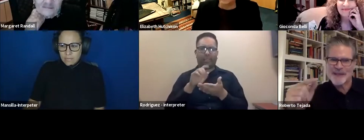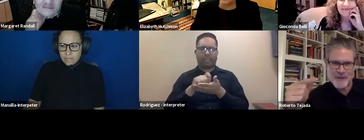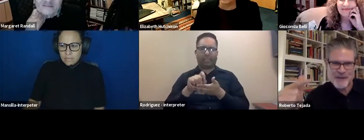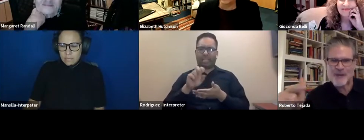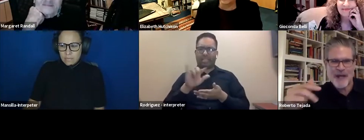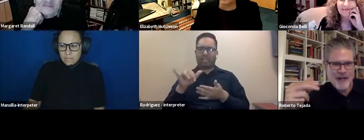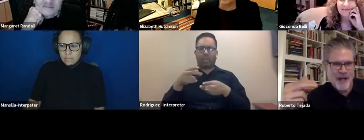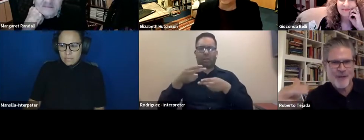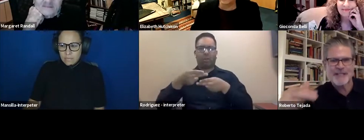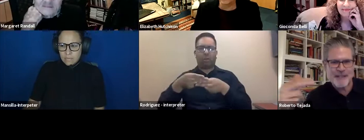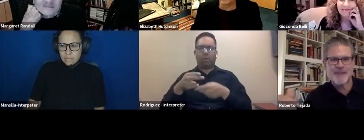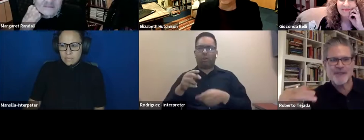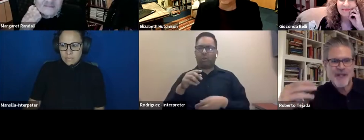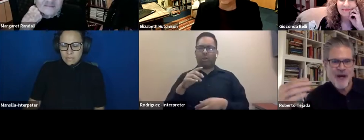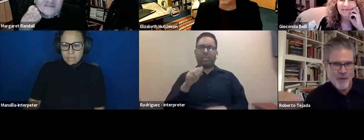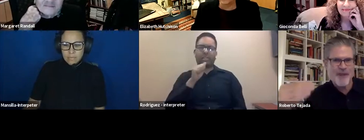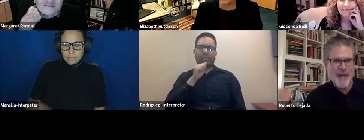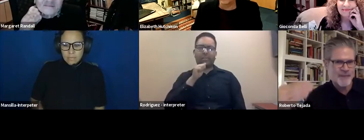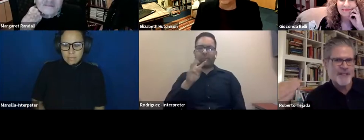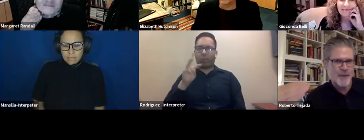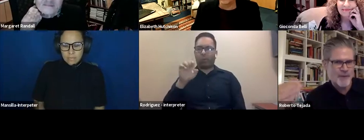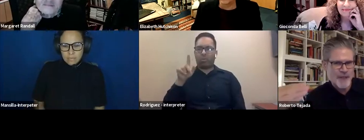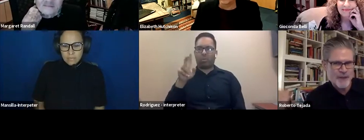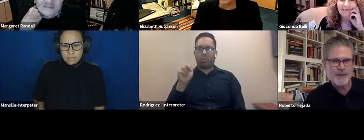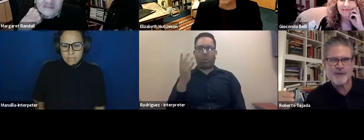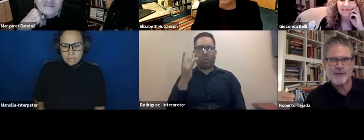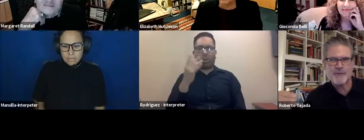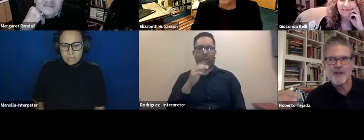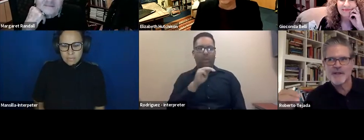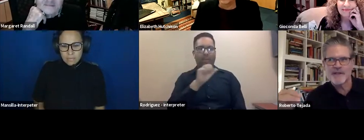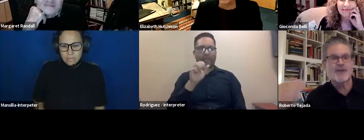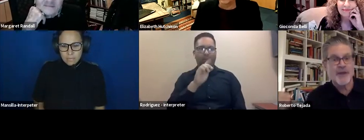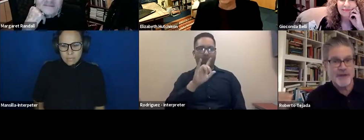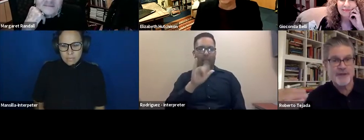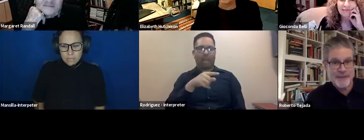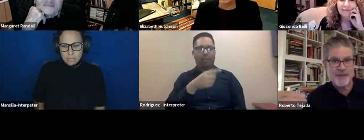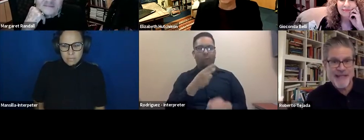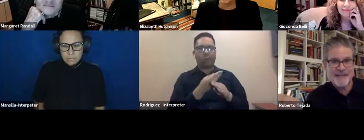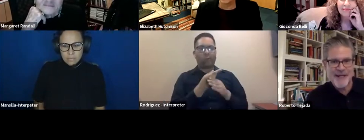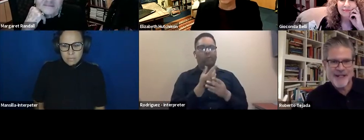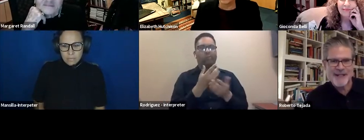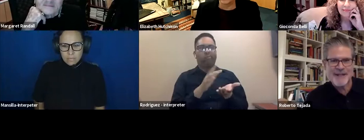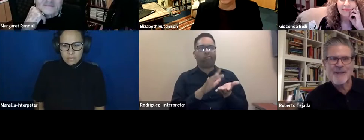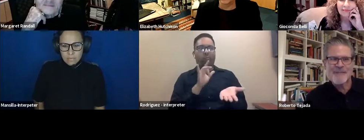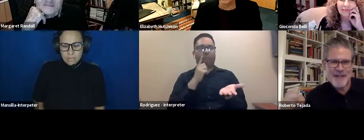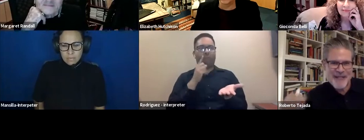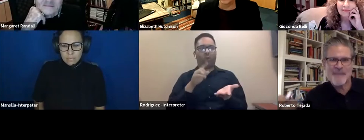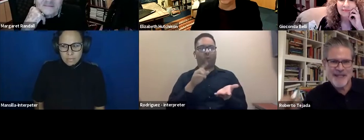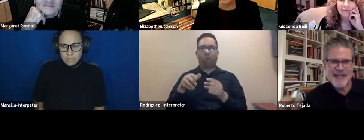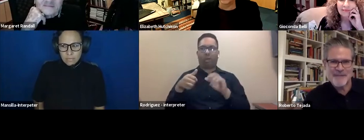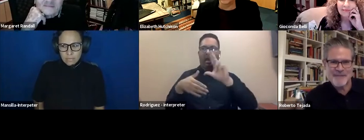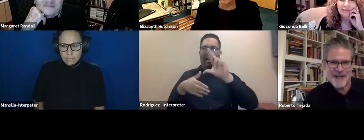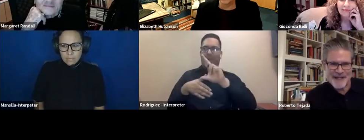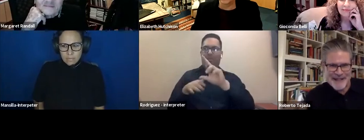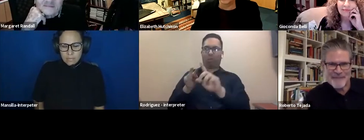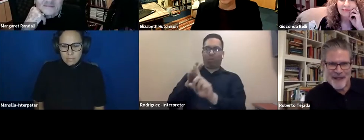Weapons, because there was a great suspicion of the way the mass media were being used to distort the perception of Latin America. But I think